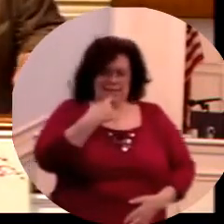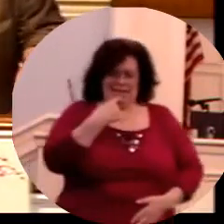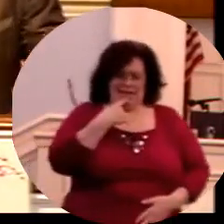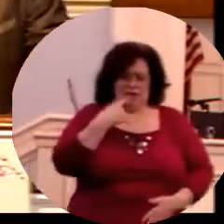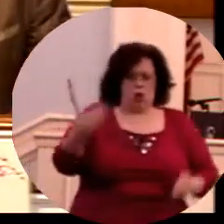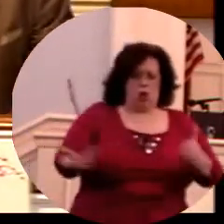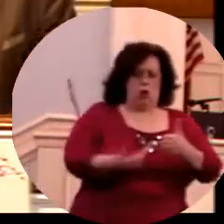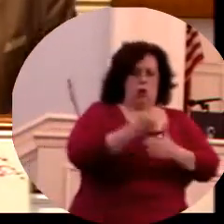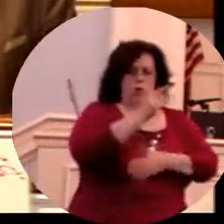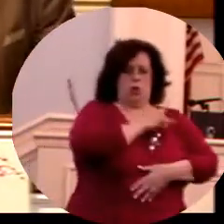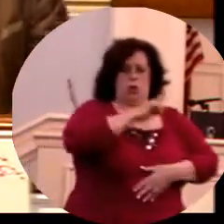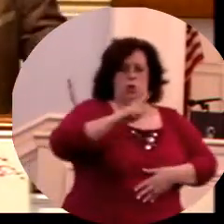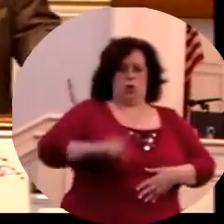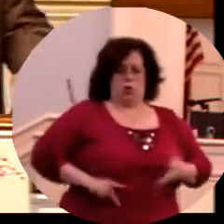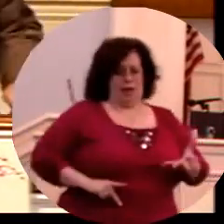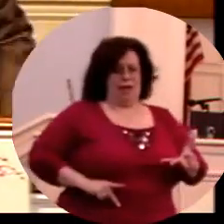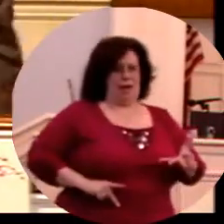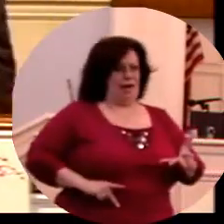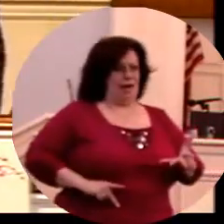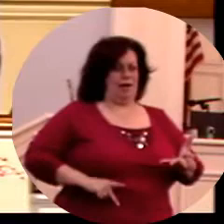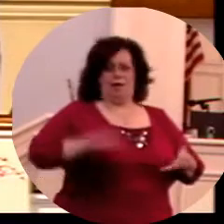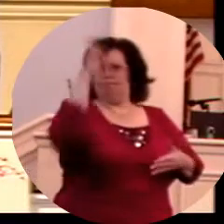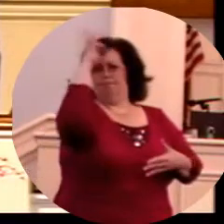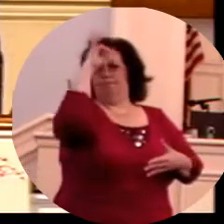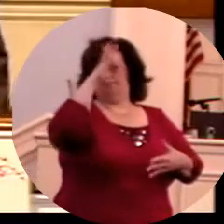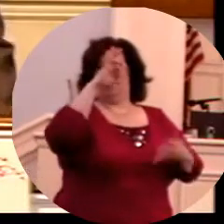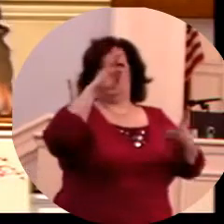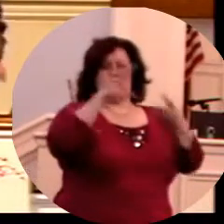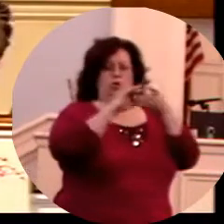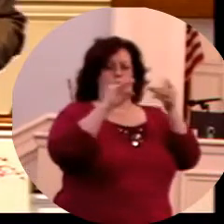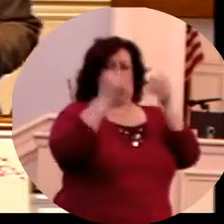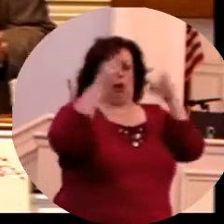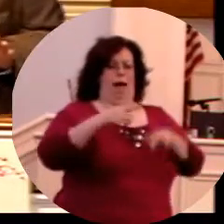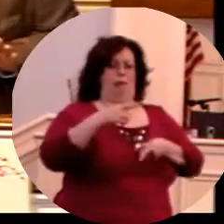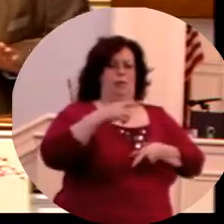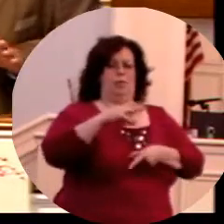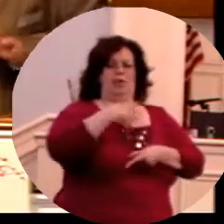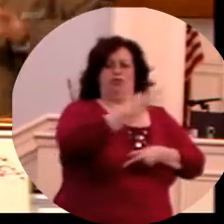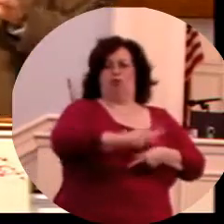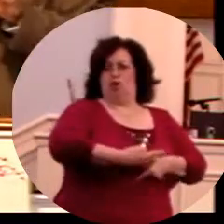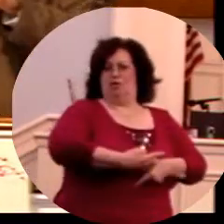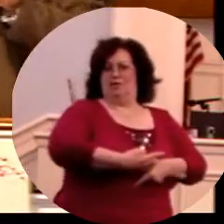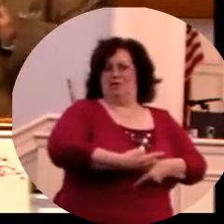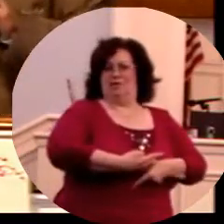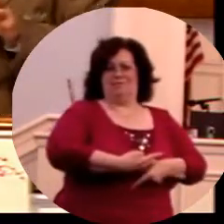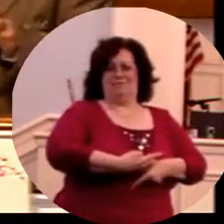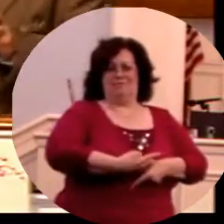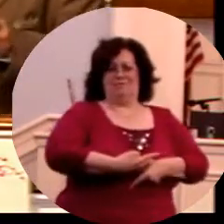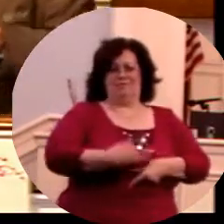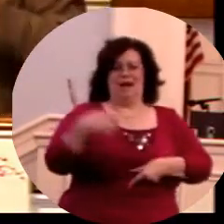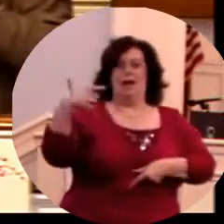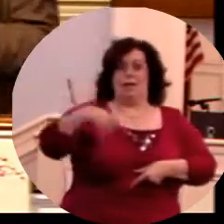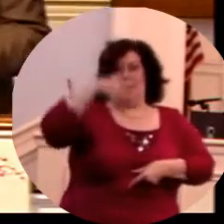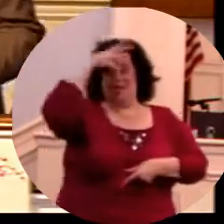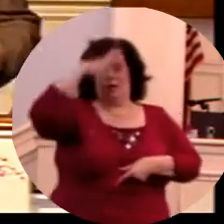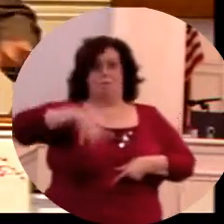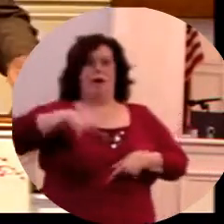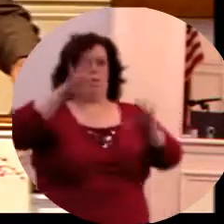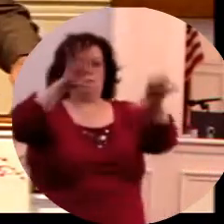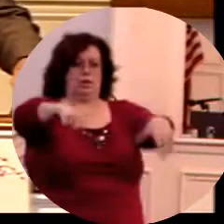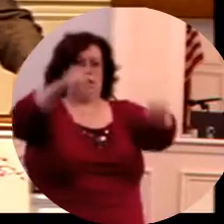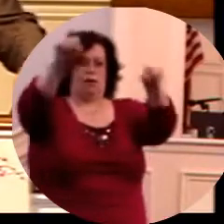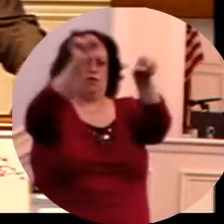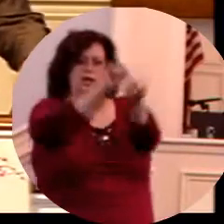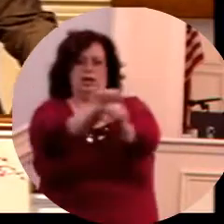a new king over Egypt, which knew not Joseph, and this man now will enslave the people